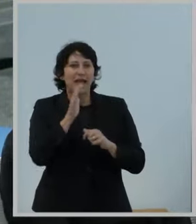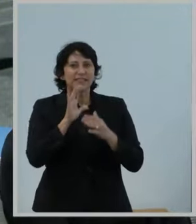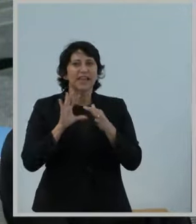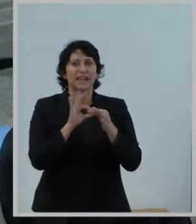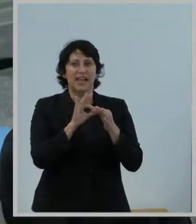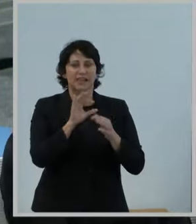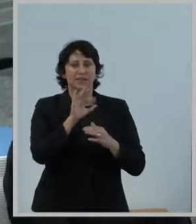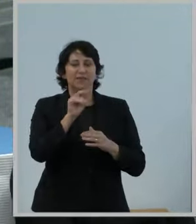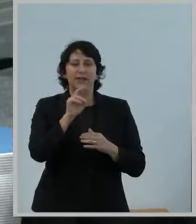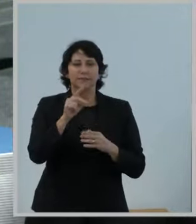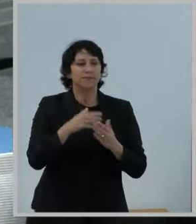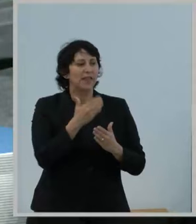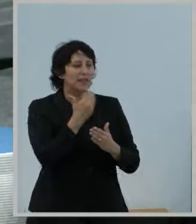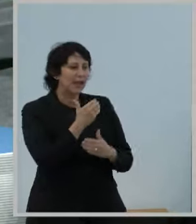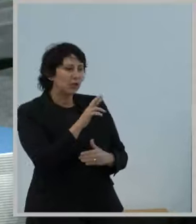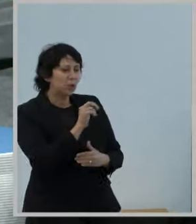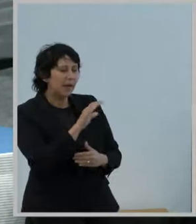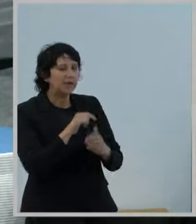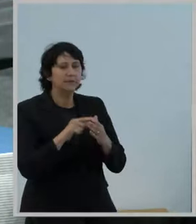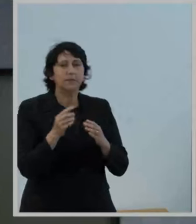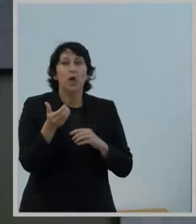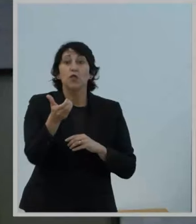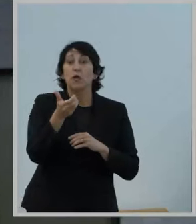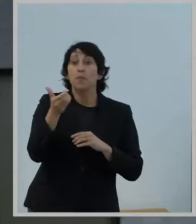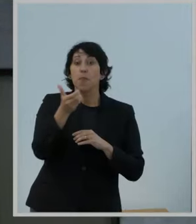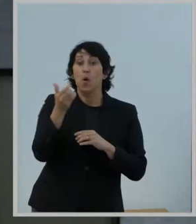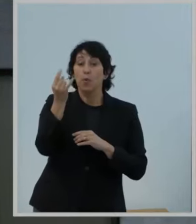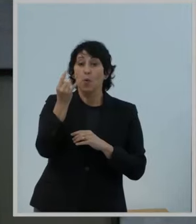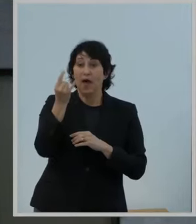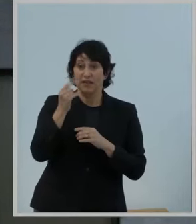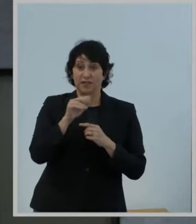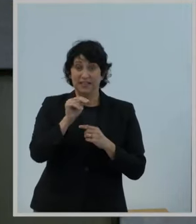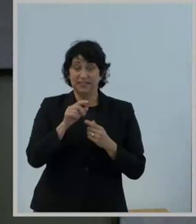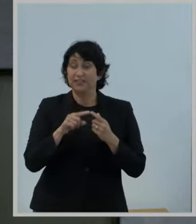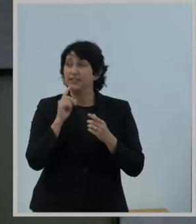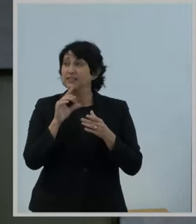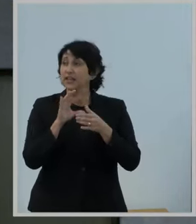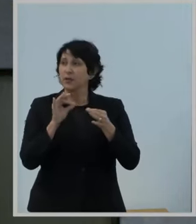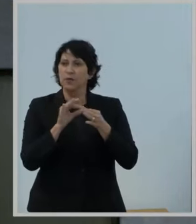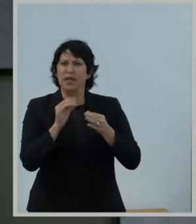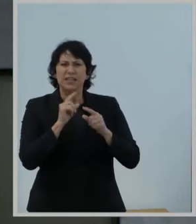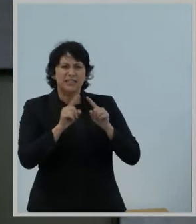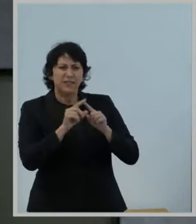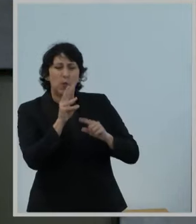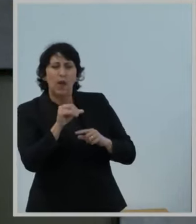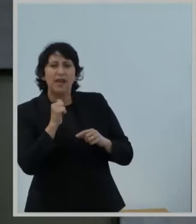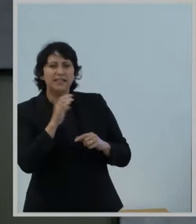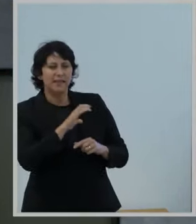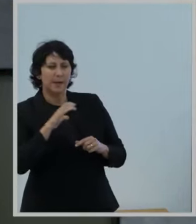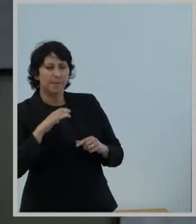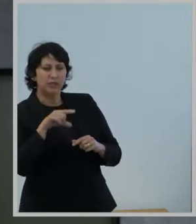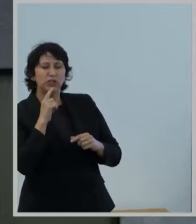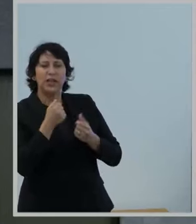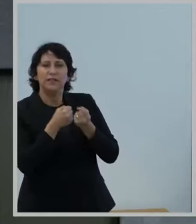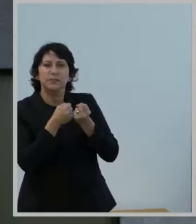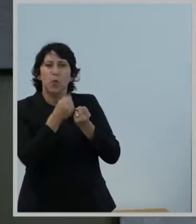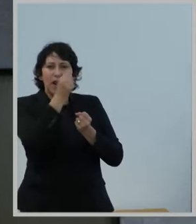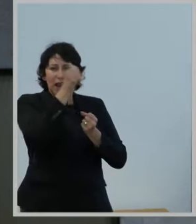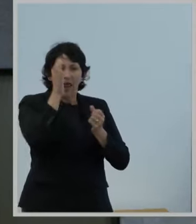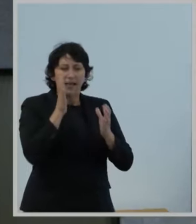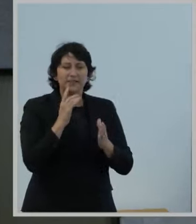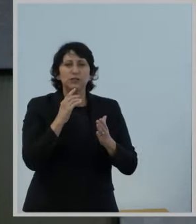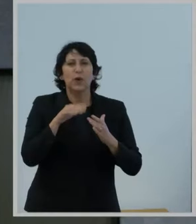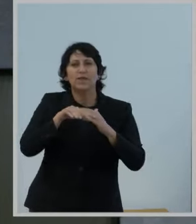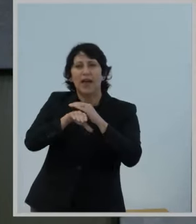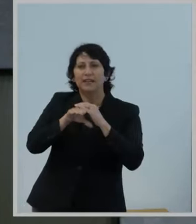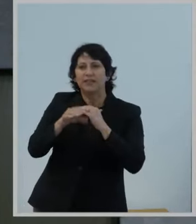Thank you, Rebecca. The mobile wireless section of the notice seeks comment on ways the Commission can ensure Alaskans in remote areas have access to